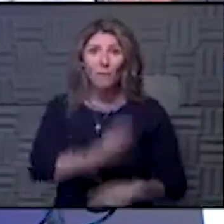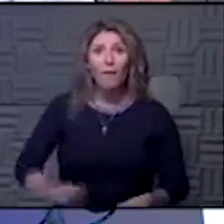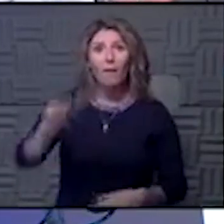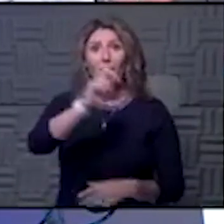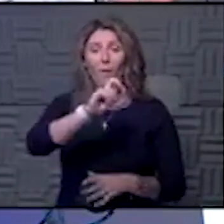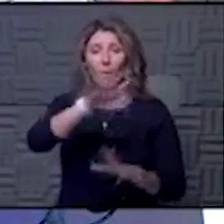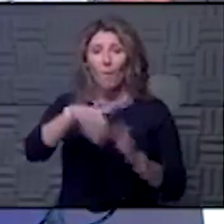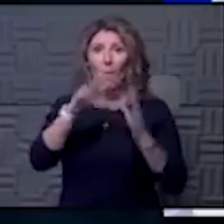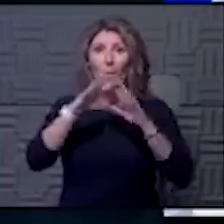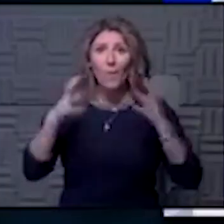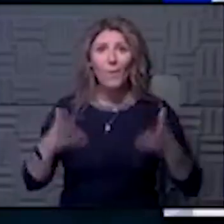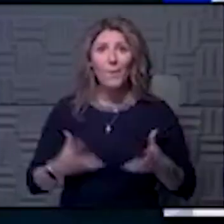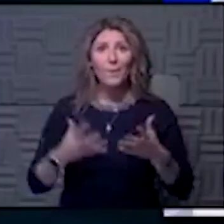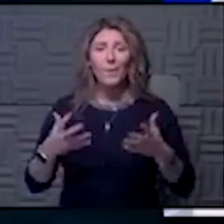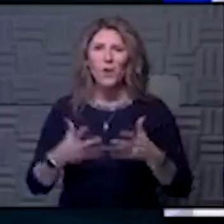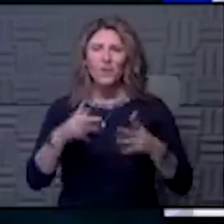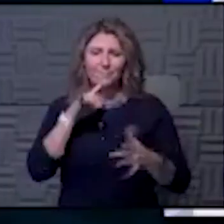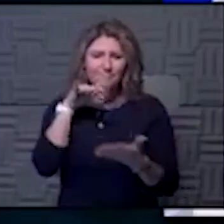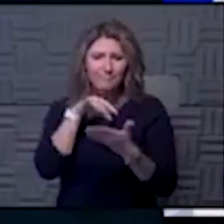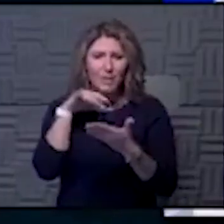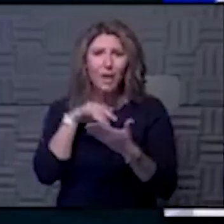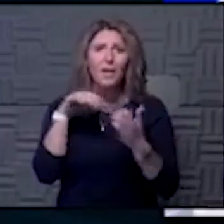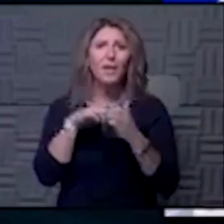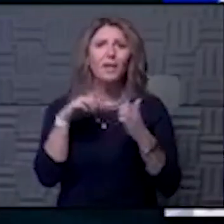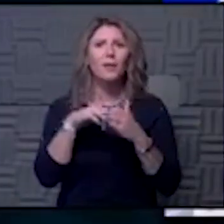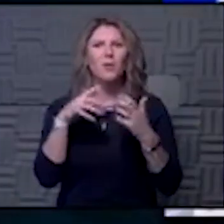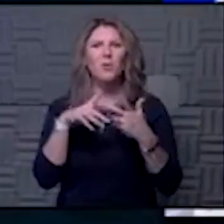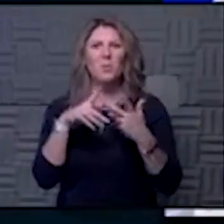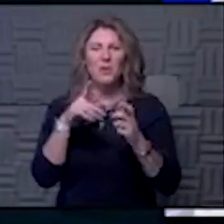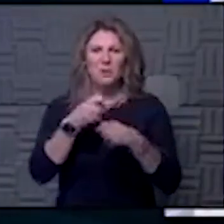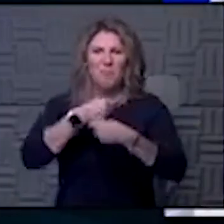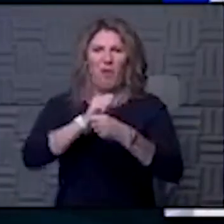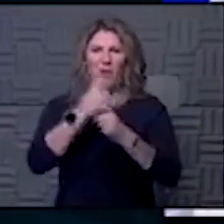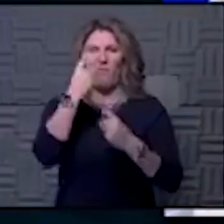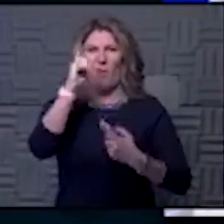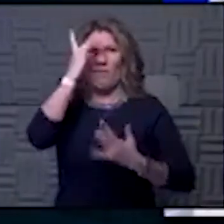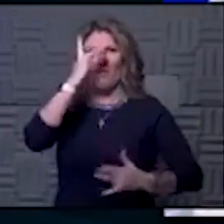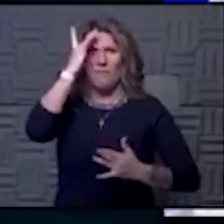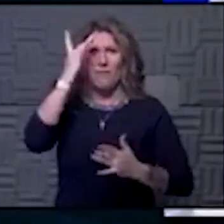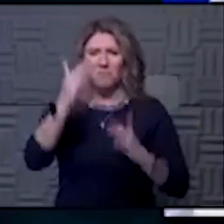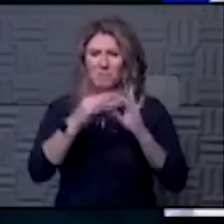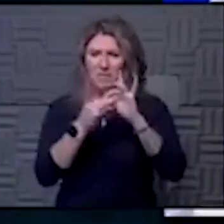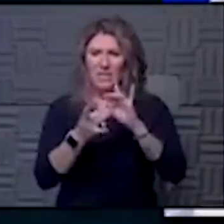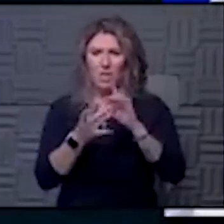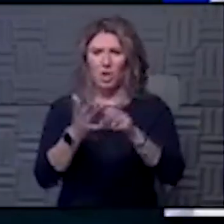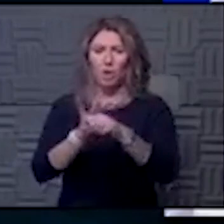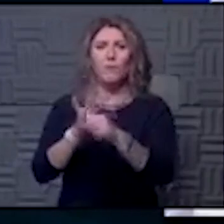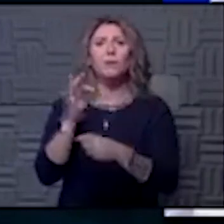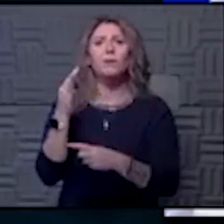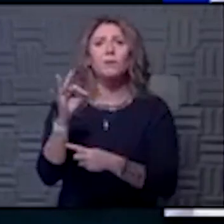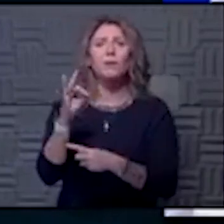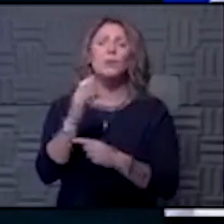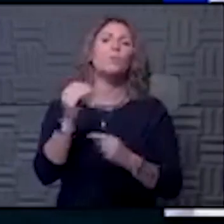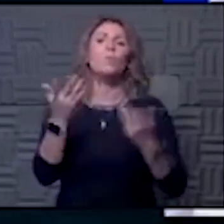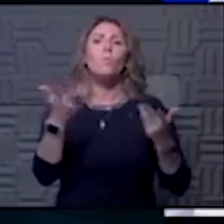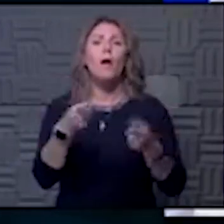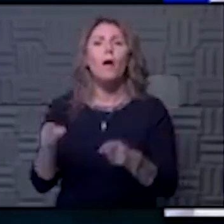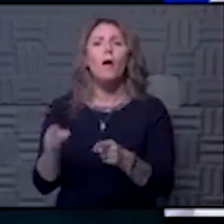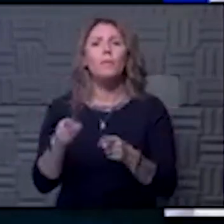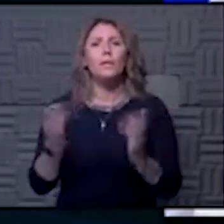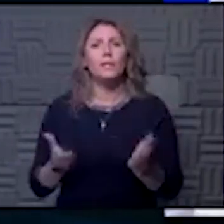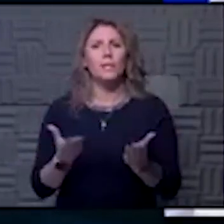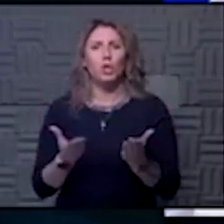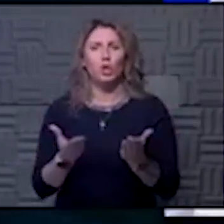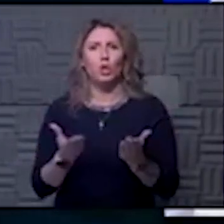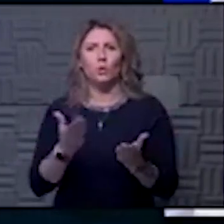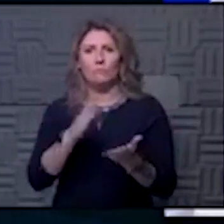epidemiology and the public health. What secrets, what advice do you have for us around COVID-19 and what can be done here in